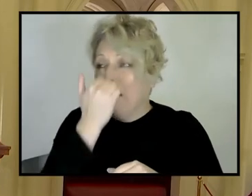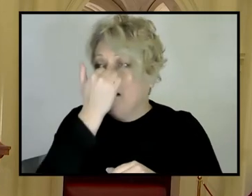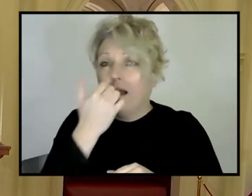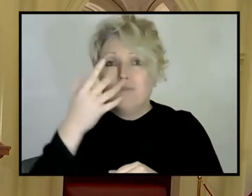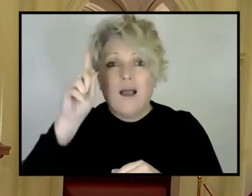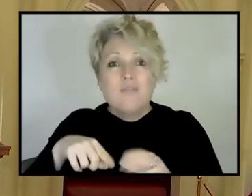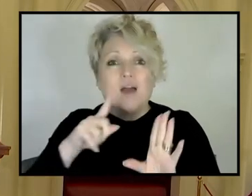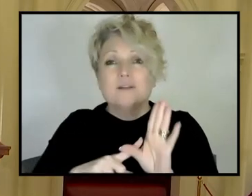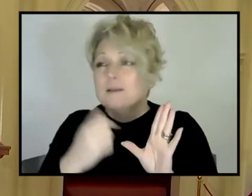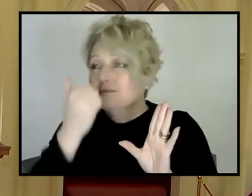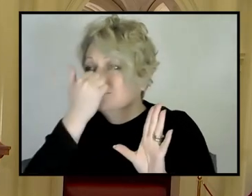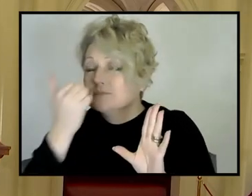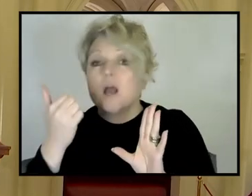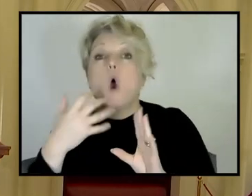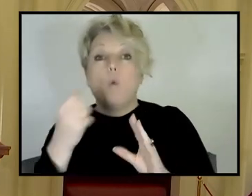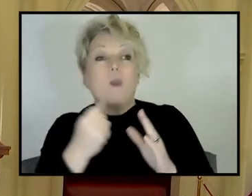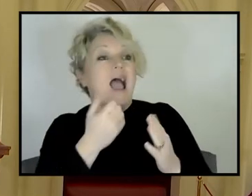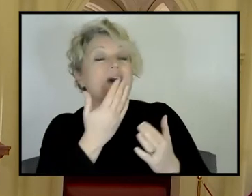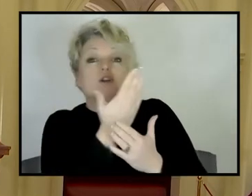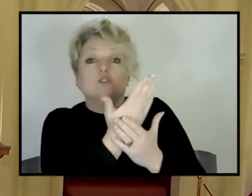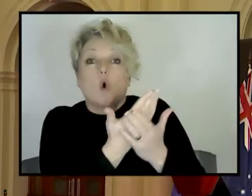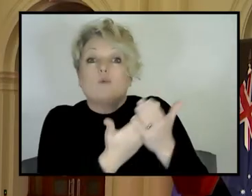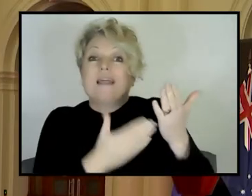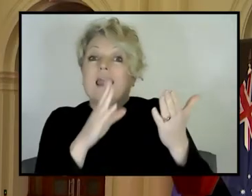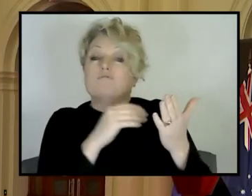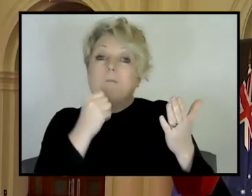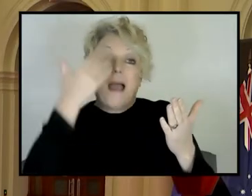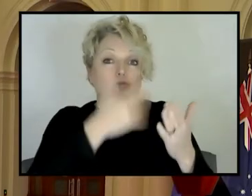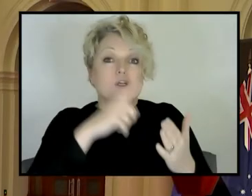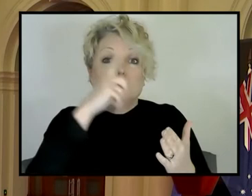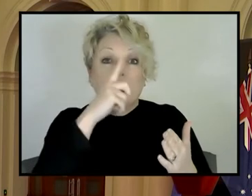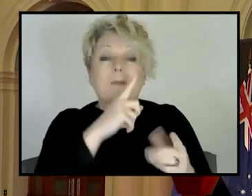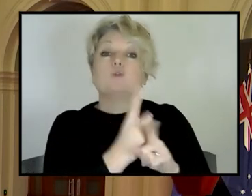indigenous communities, there's recollections of these eruptions. Um,